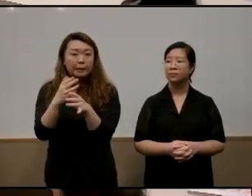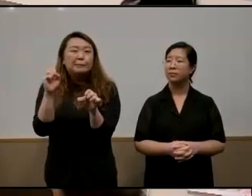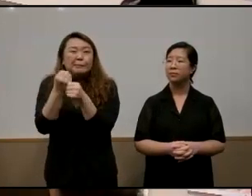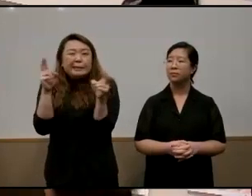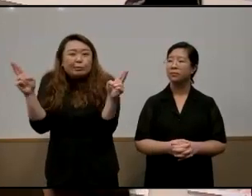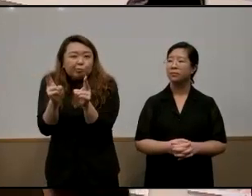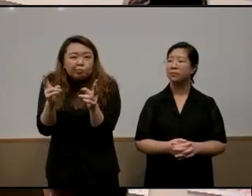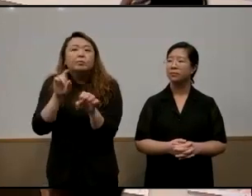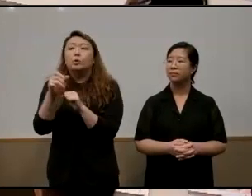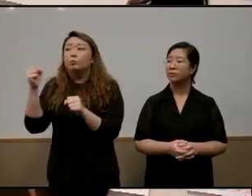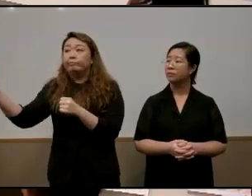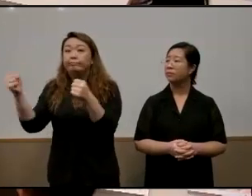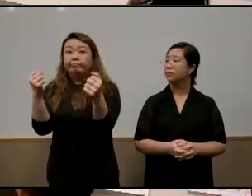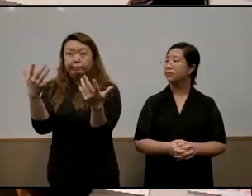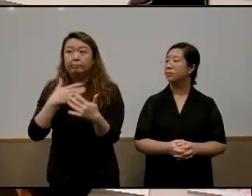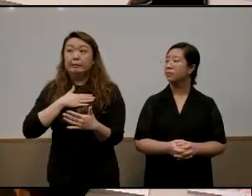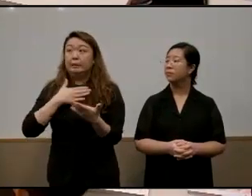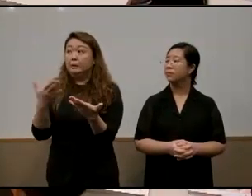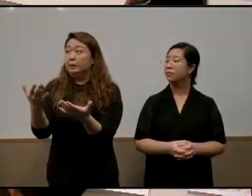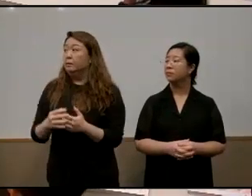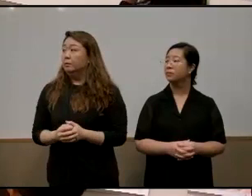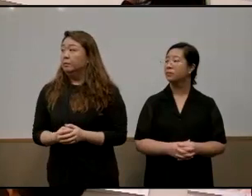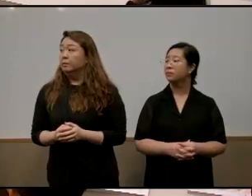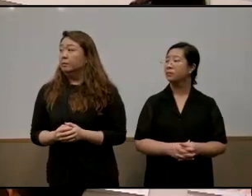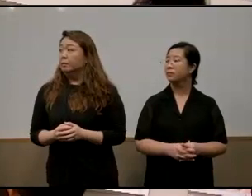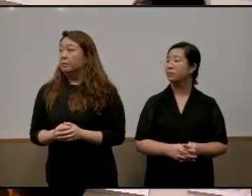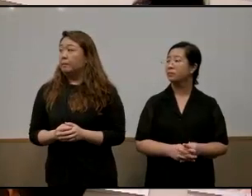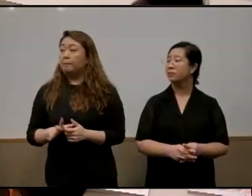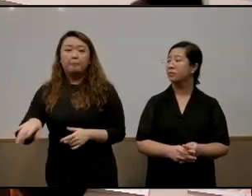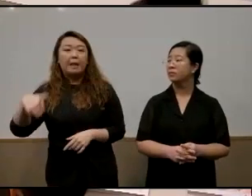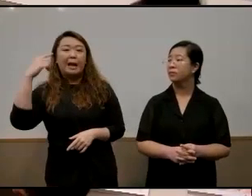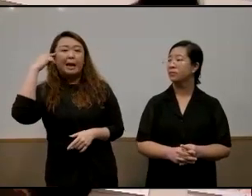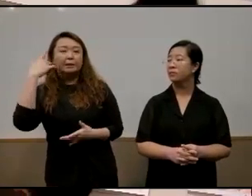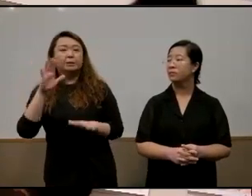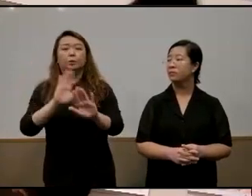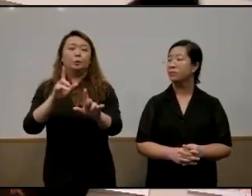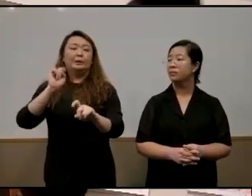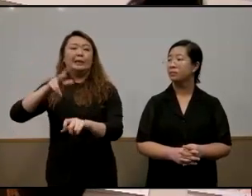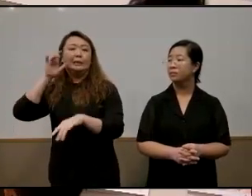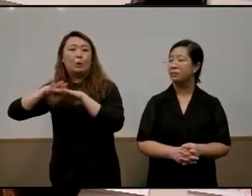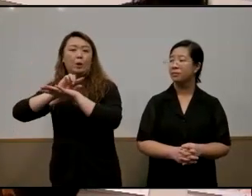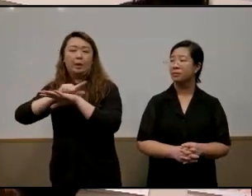so we could pass ramen and mike do have a mic around no we can't hear you on zoom yeah